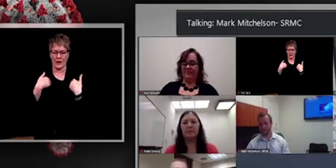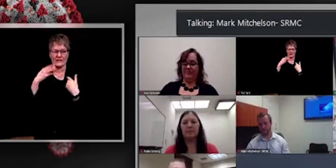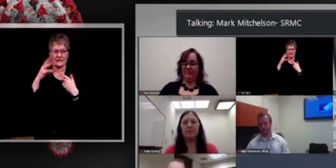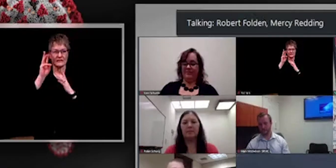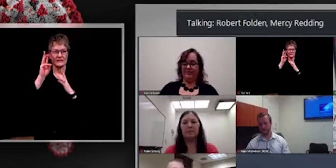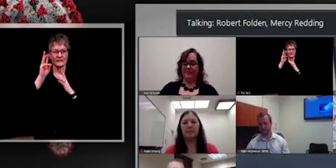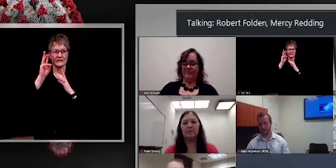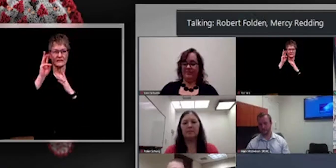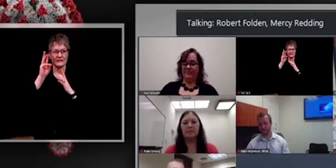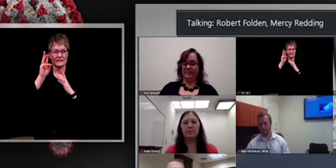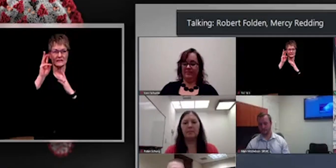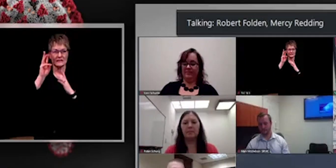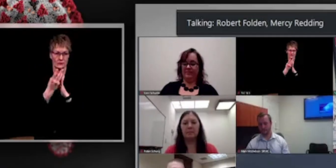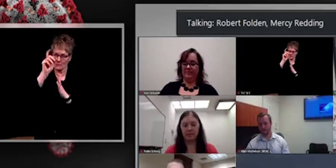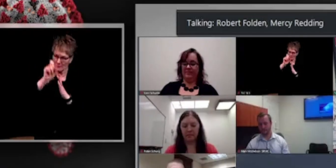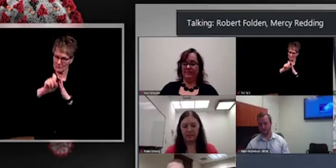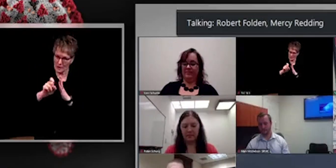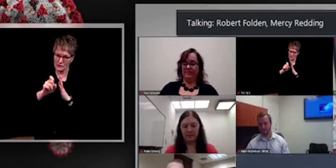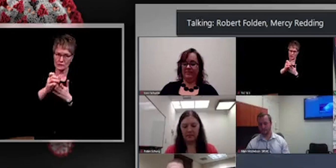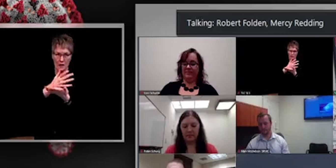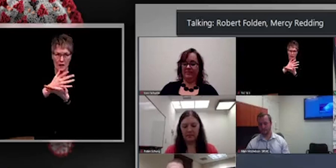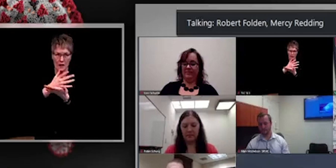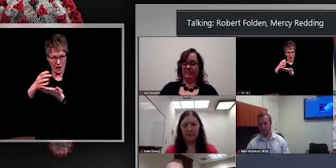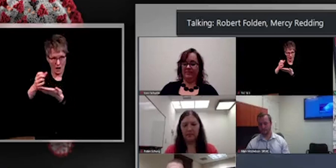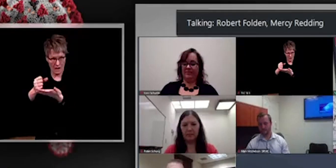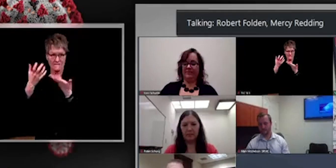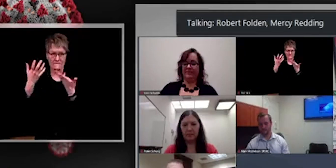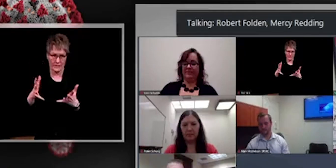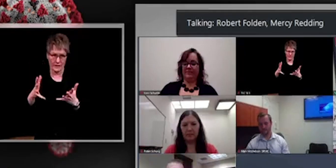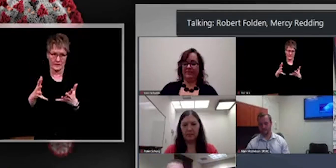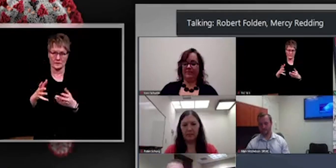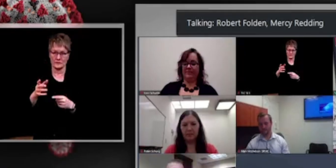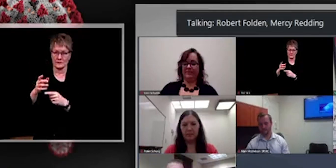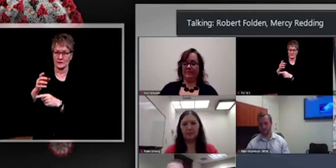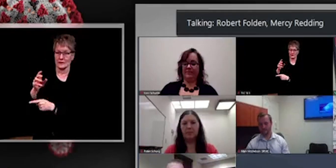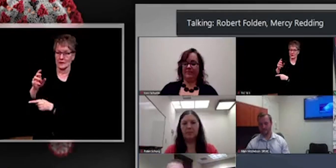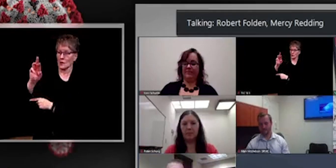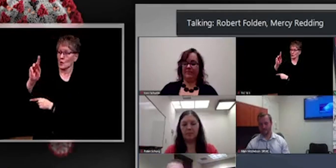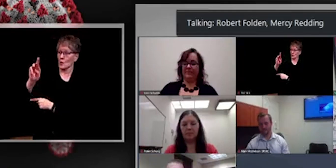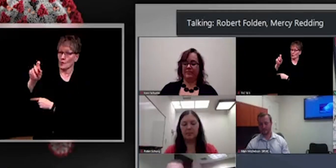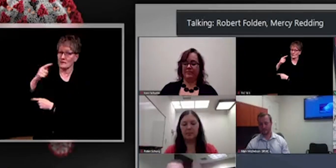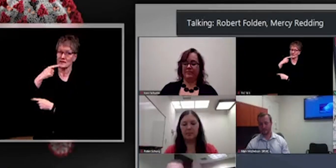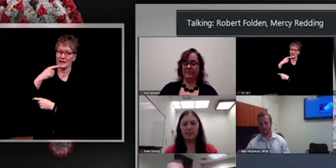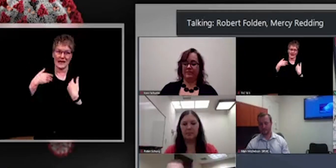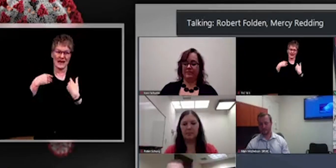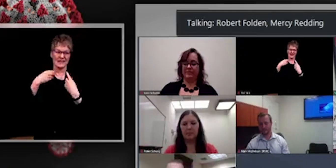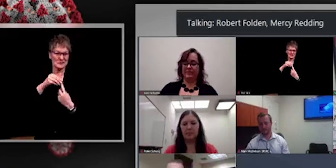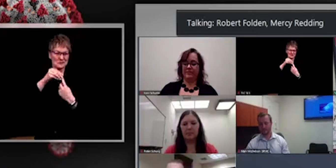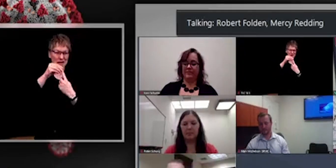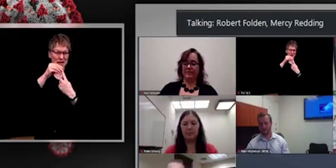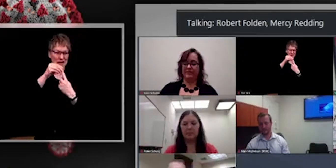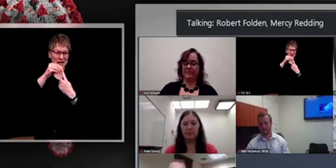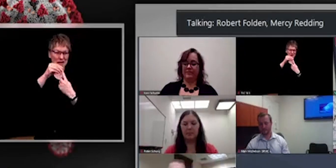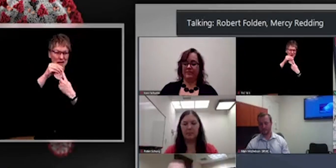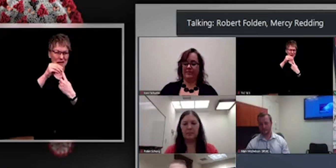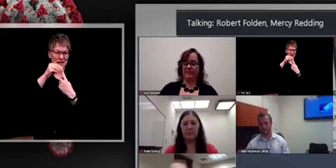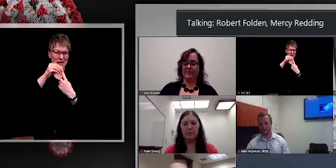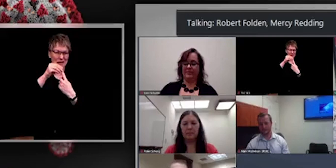So there's, you know, it's got, it's, it's got its life in the freezer. It's got its life in the refrigerator. It's got its life once that it's